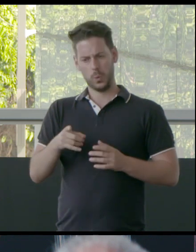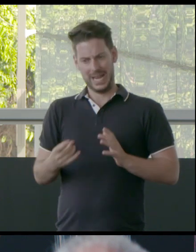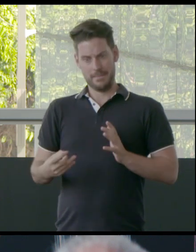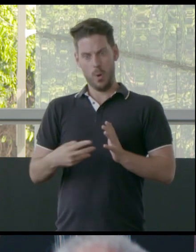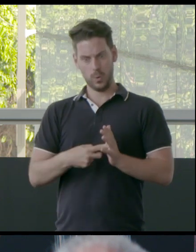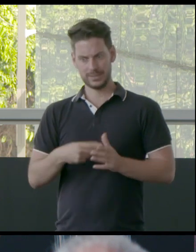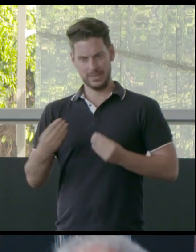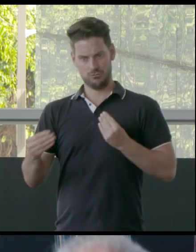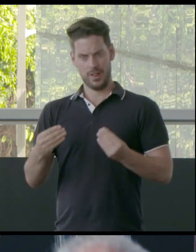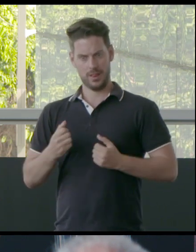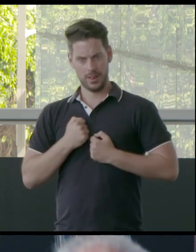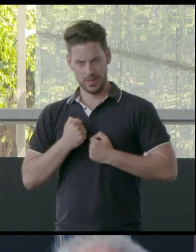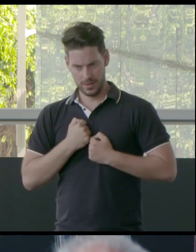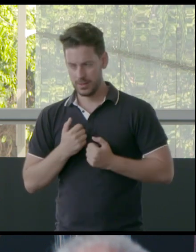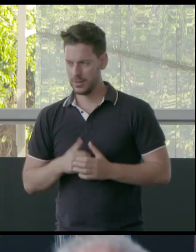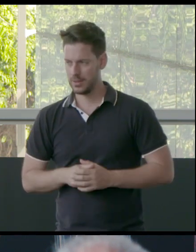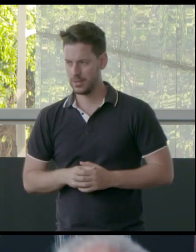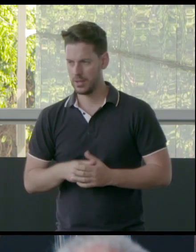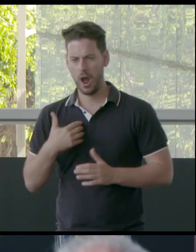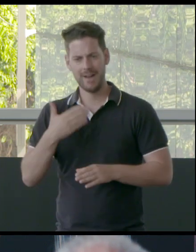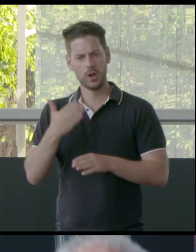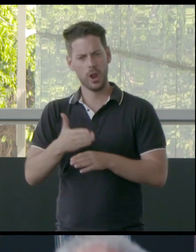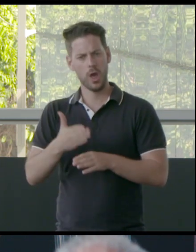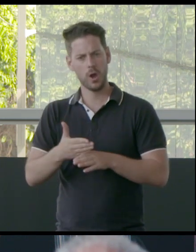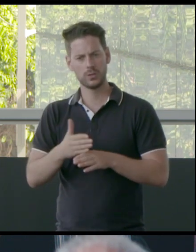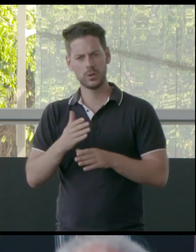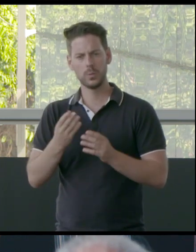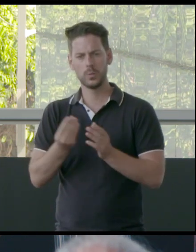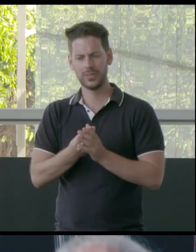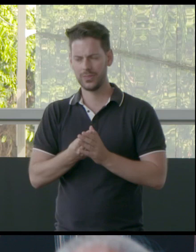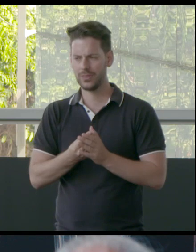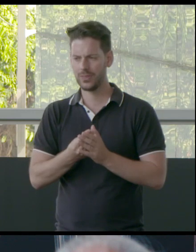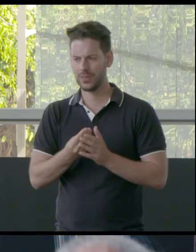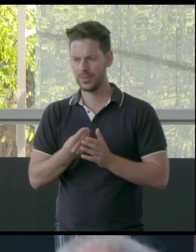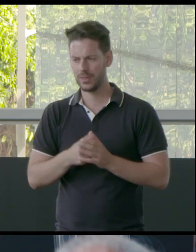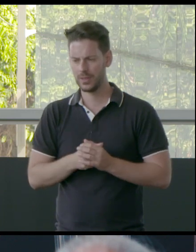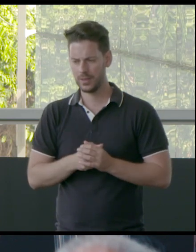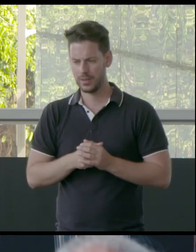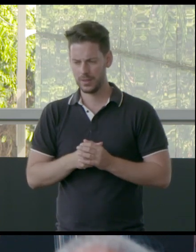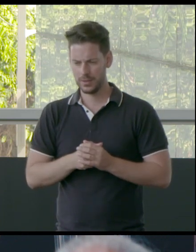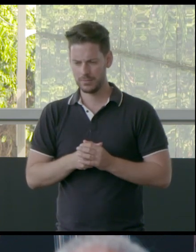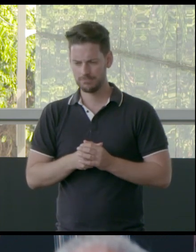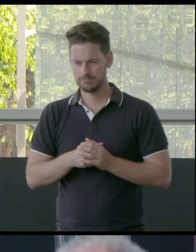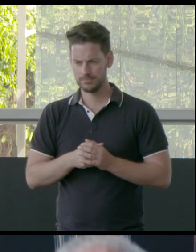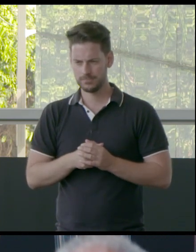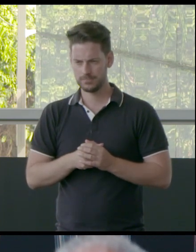material. And I've worked a lot with museum collections where I've been able to see